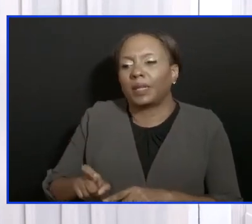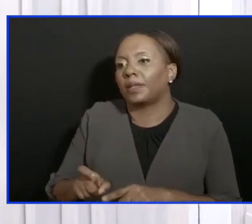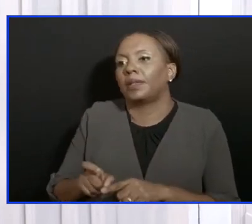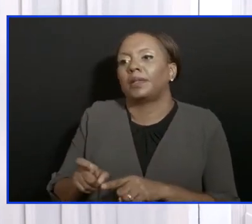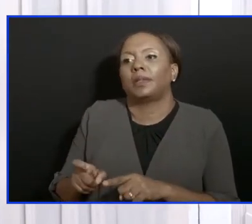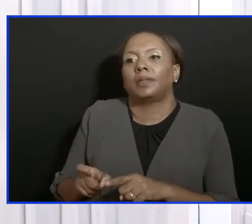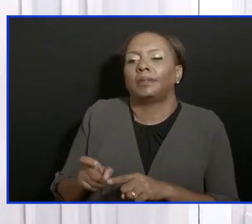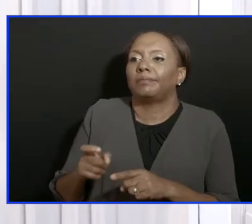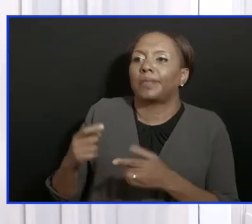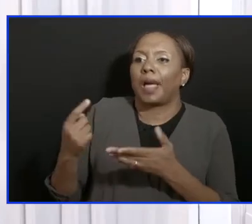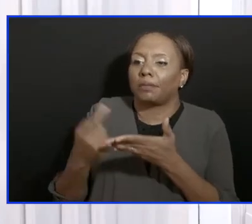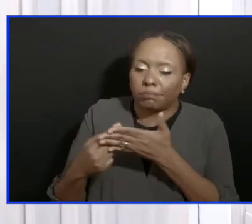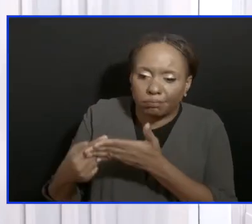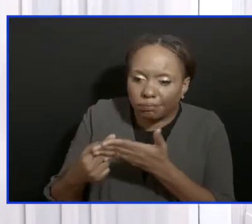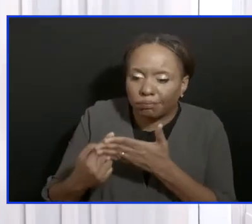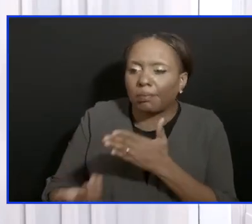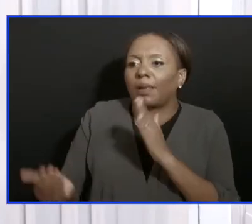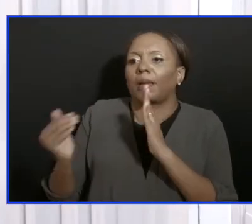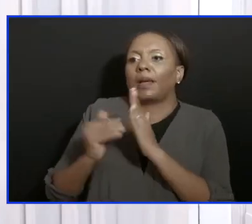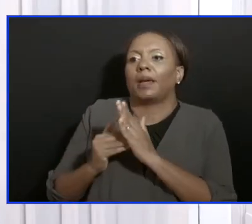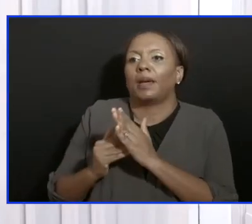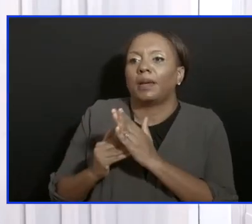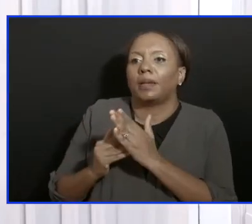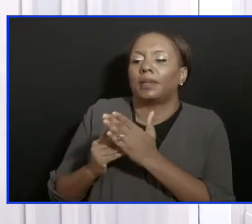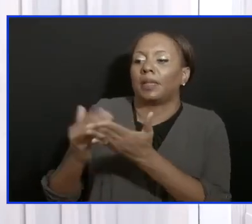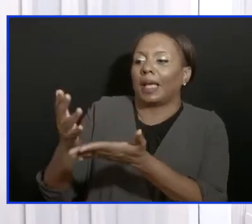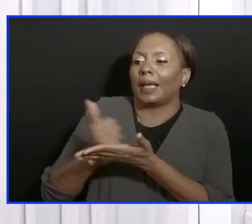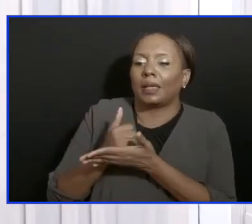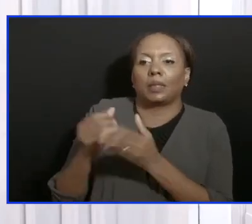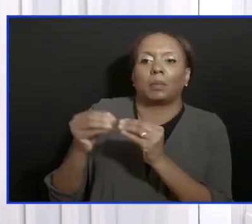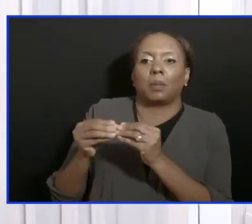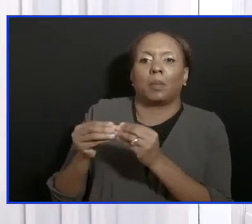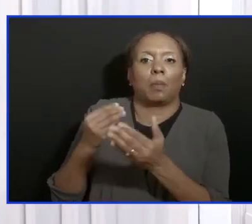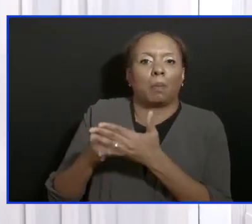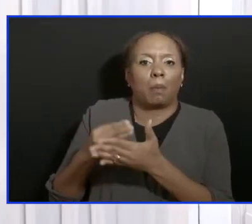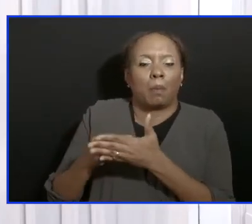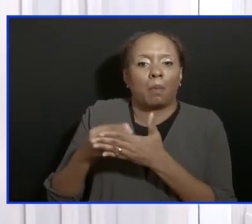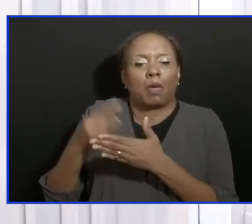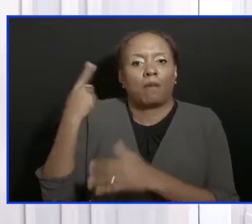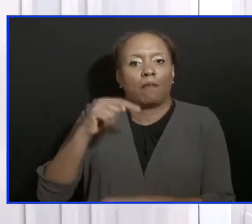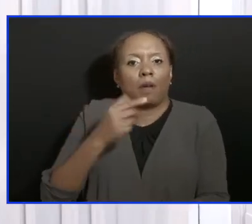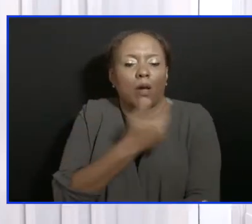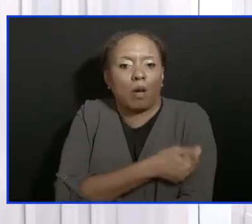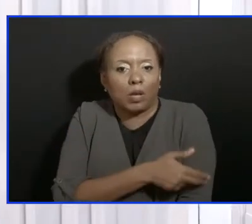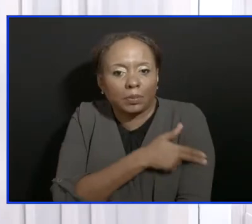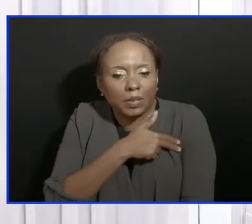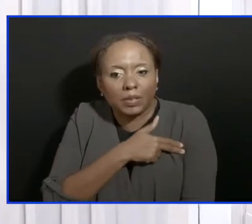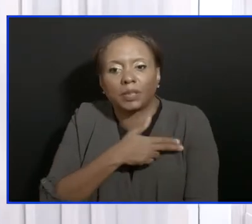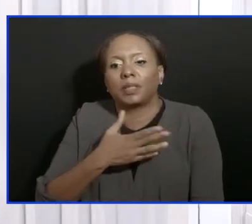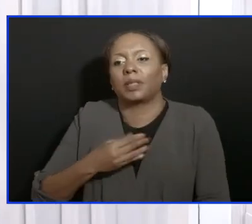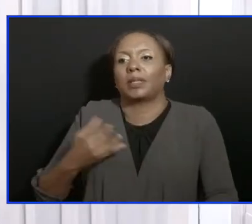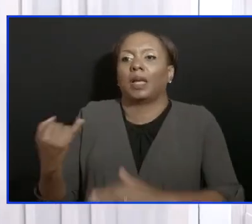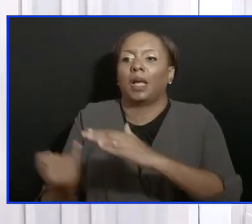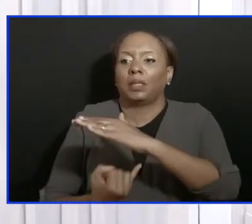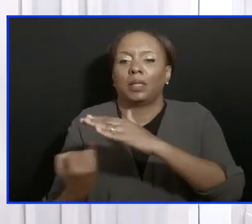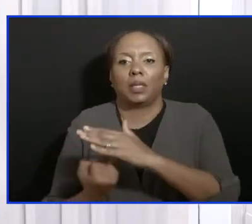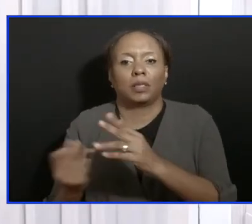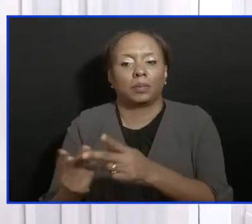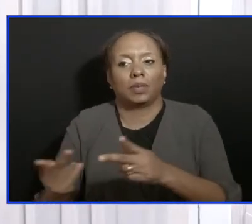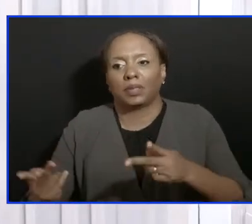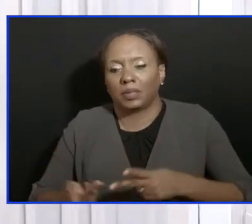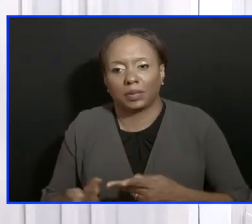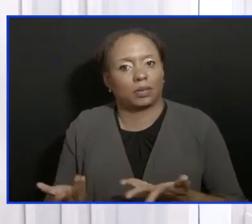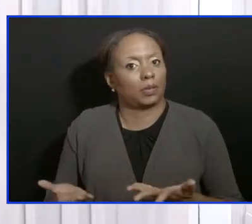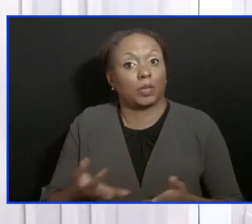funds for the Queen Elizabeth Hospital and Harrison's Point and the isolation units again shortly. I